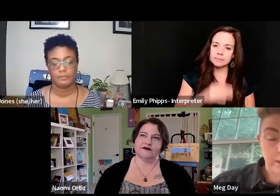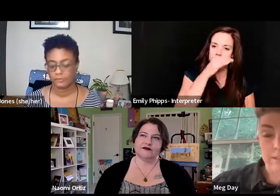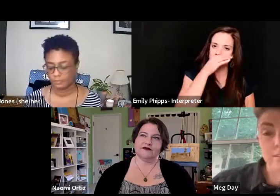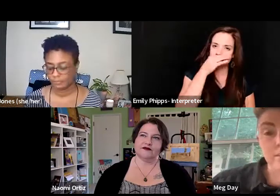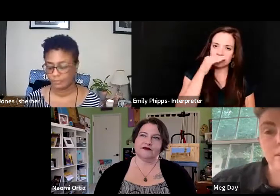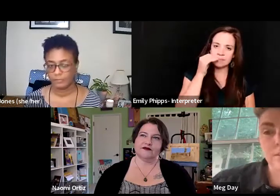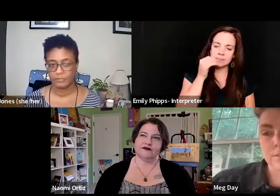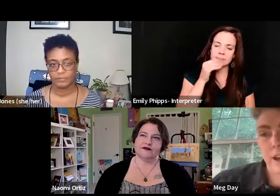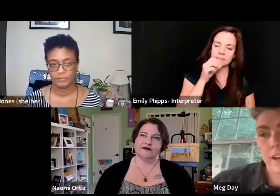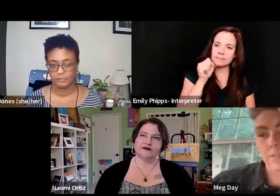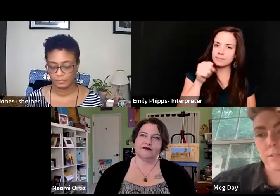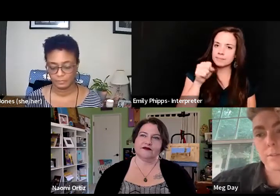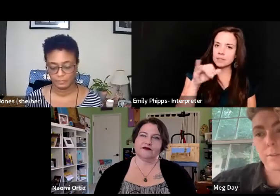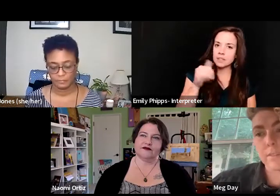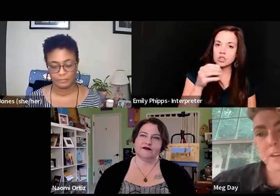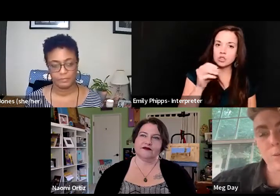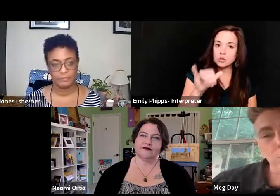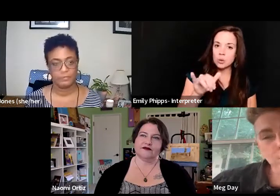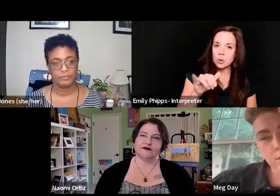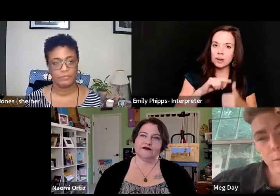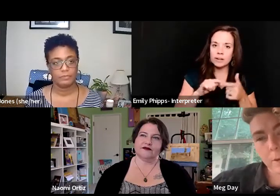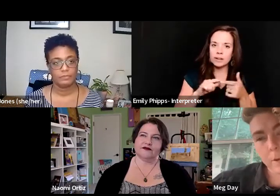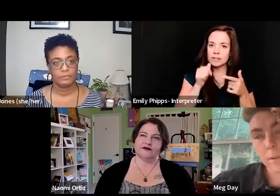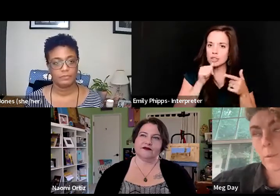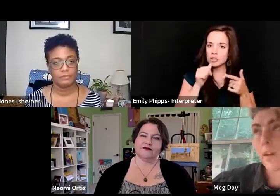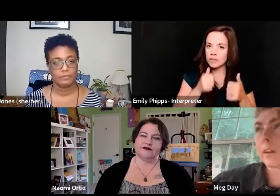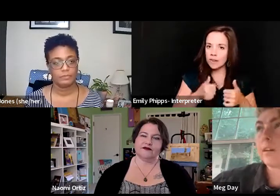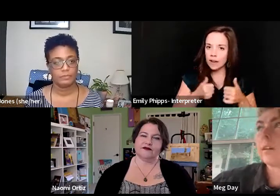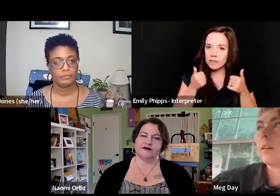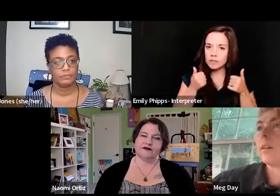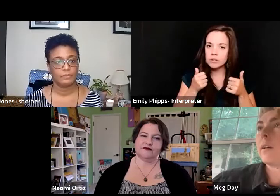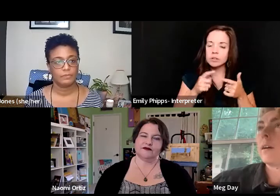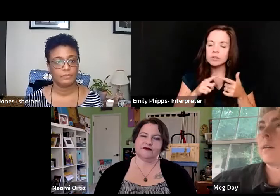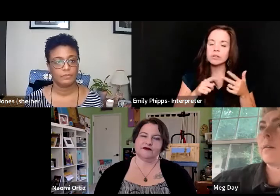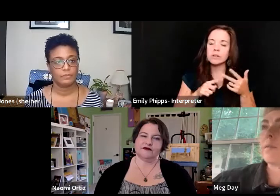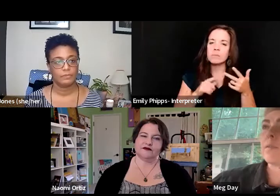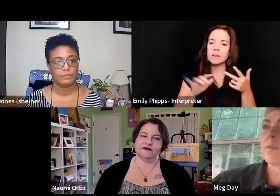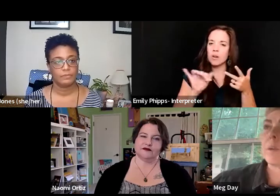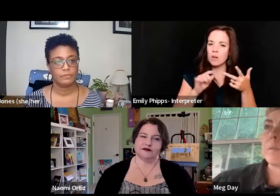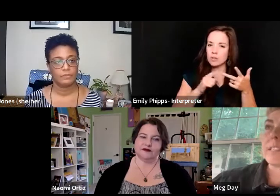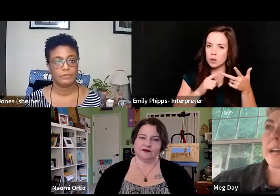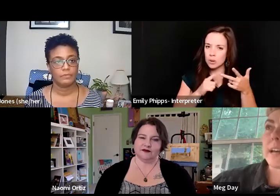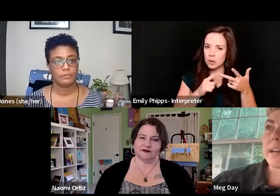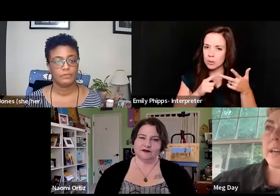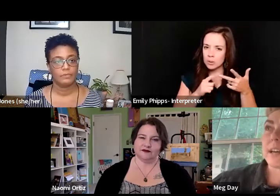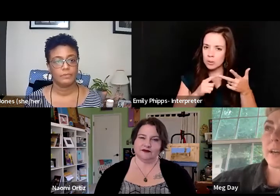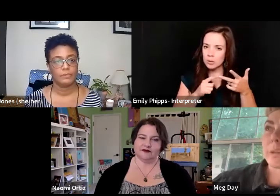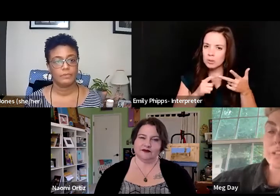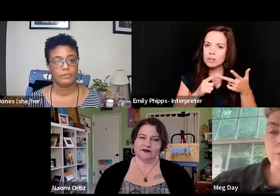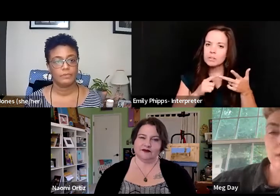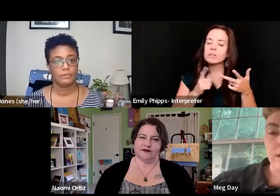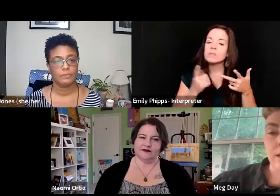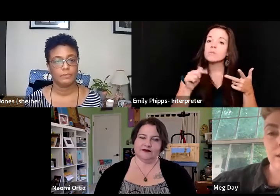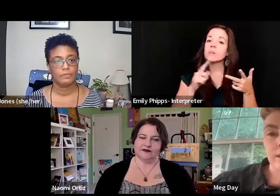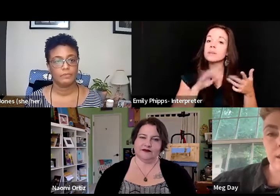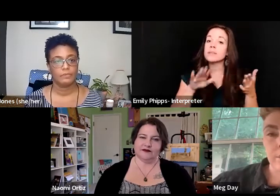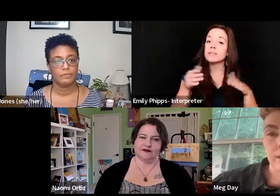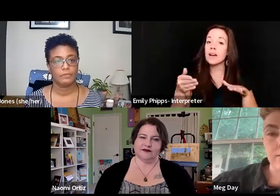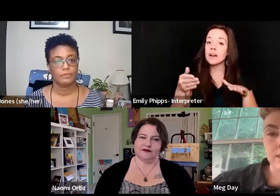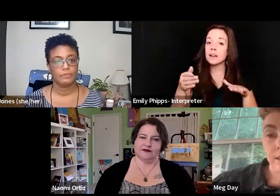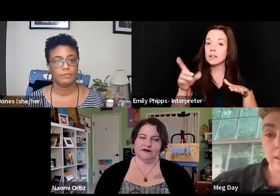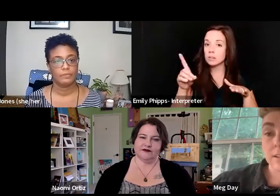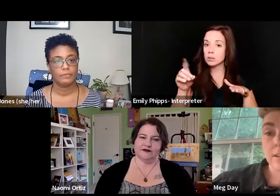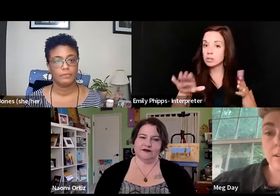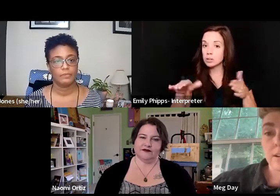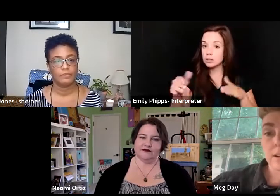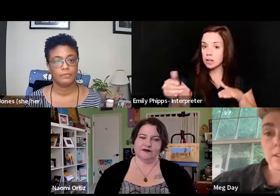joy, certainly survival, but then also the part where, um, when we die and we do die and we